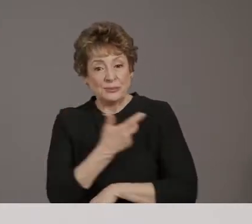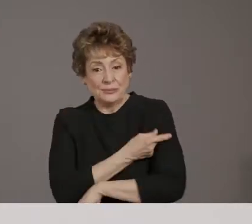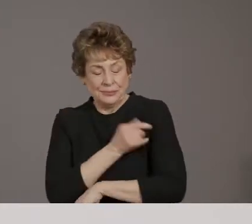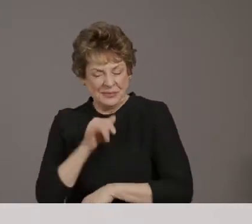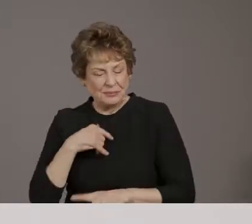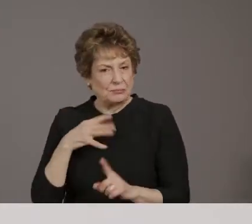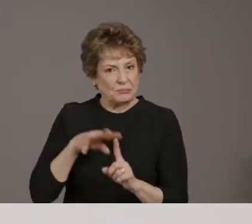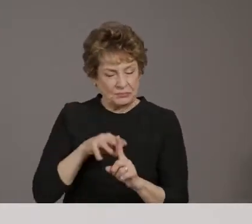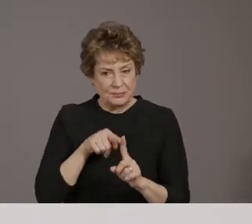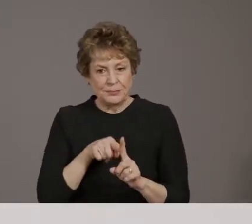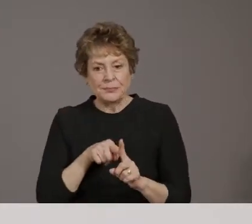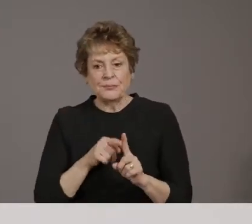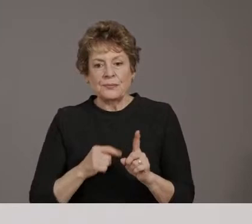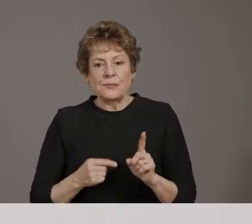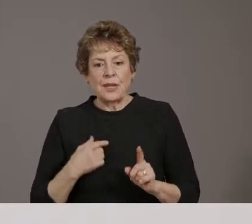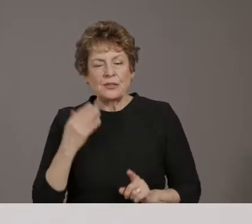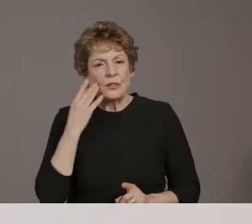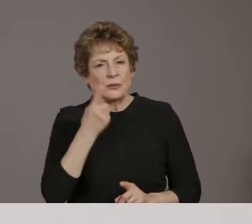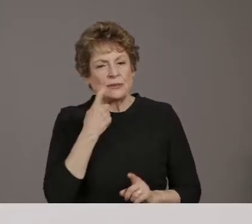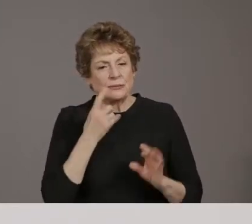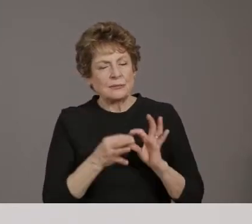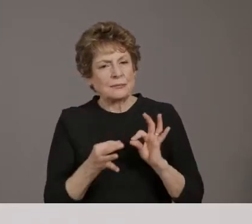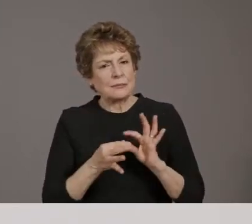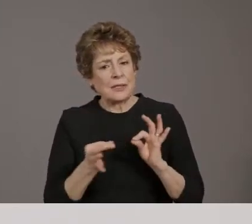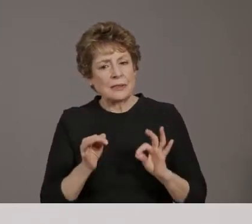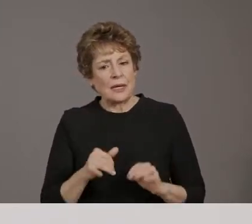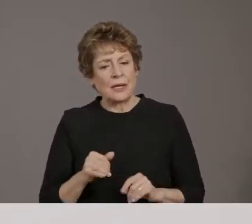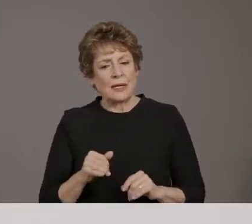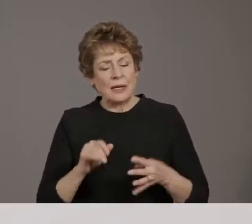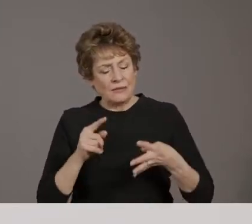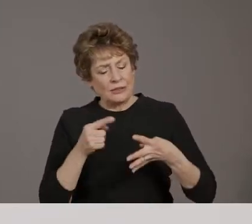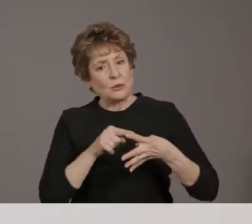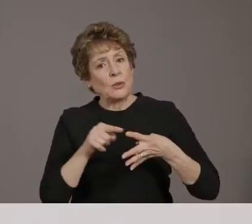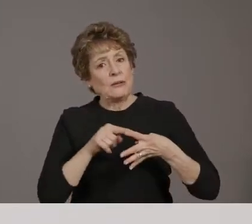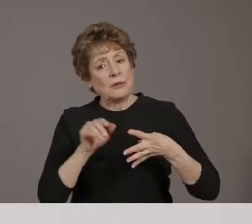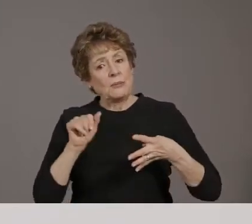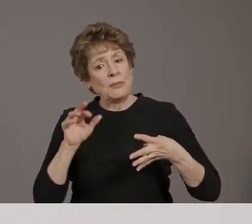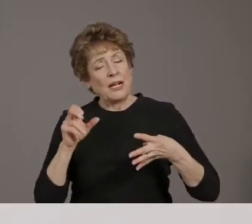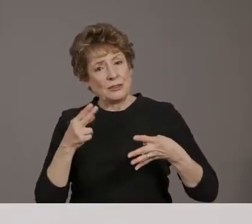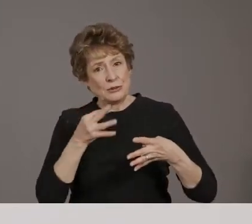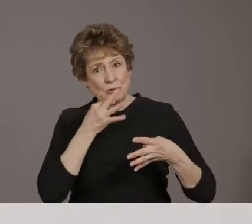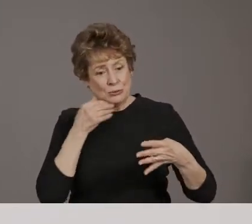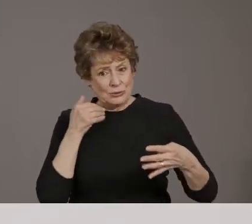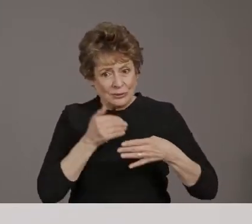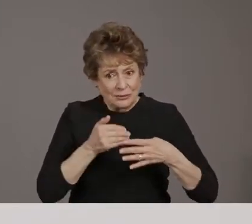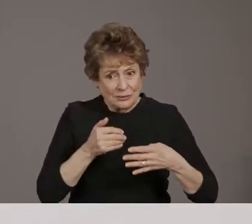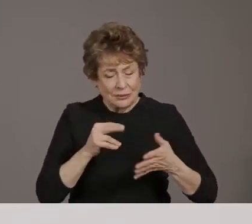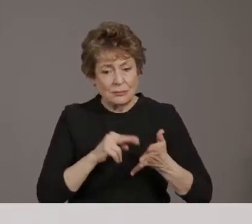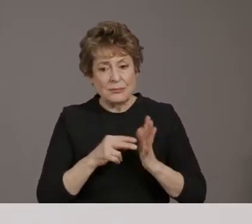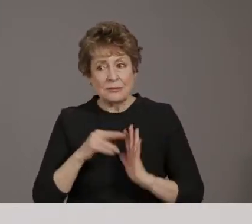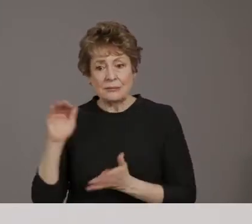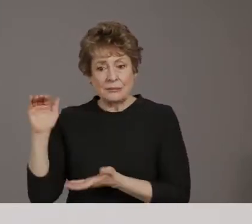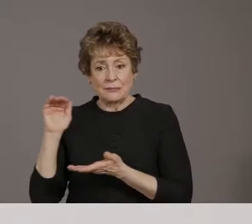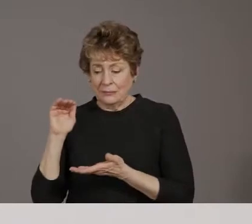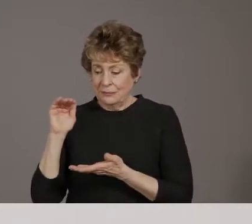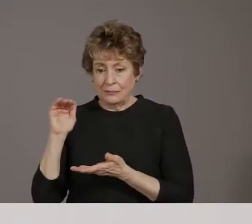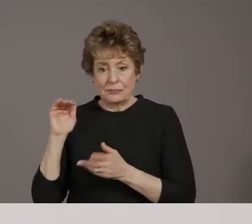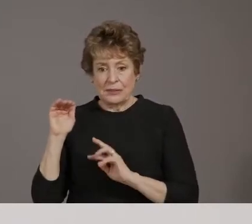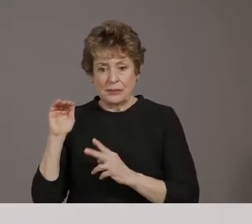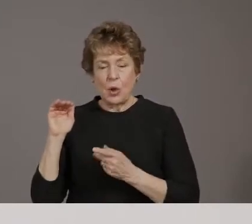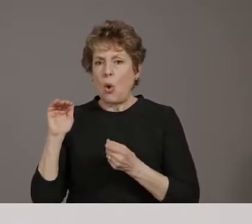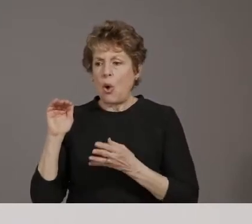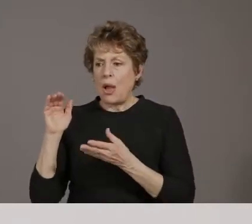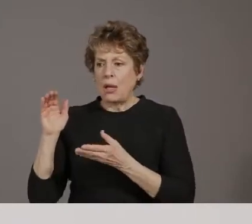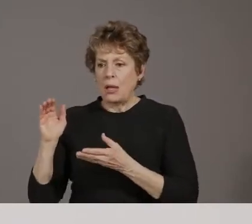soon, I know you said by, you know, early March or whatnot, does that mean that those vaccinations are actually going to be administered or is that just the shipments of it? And then also,